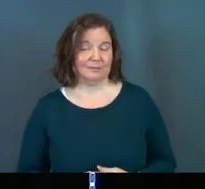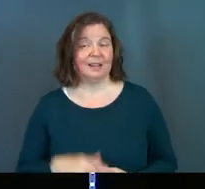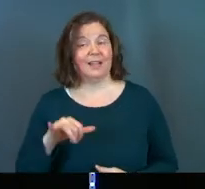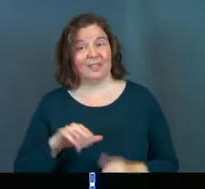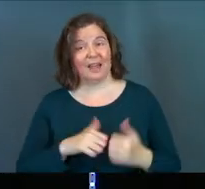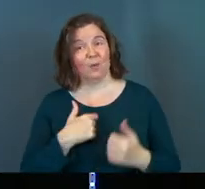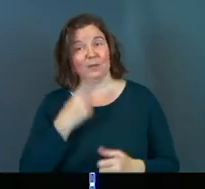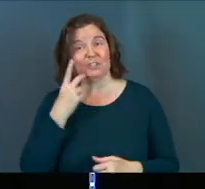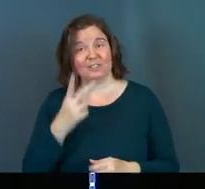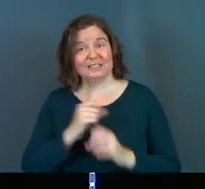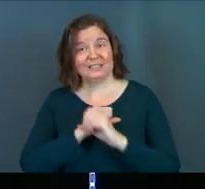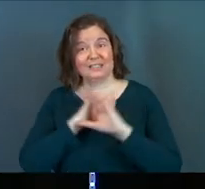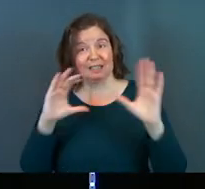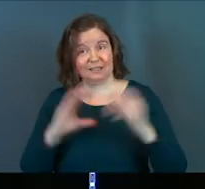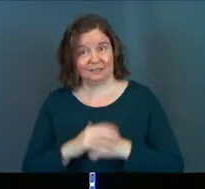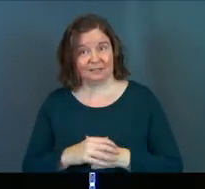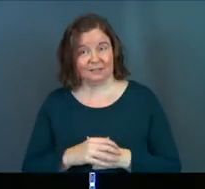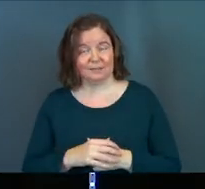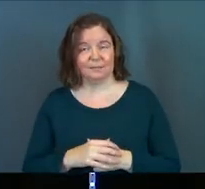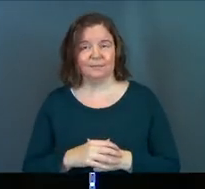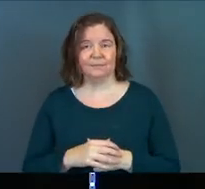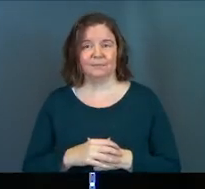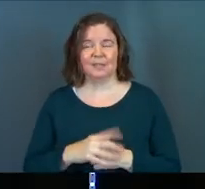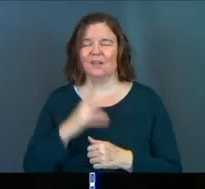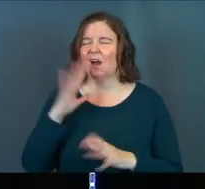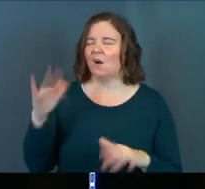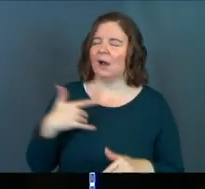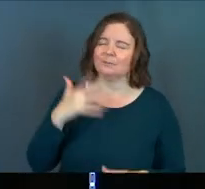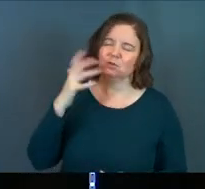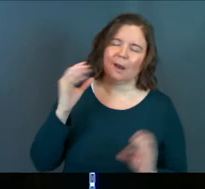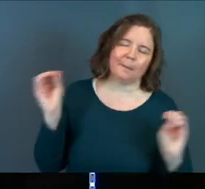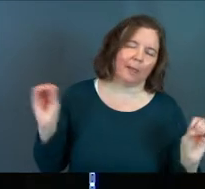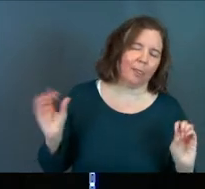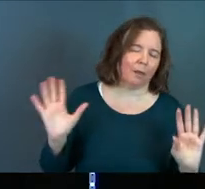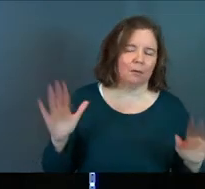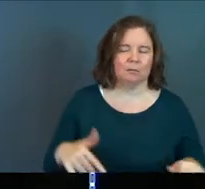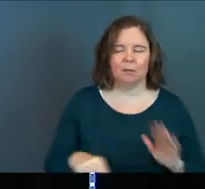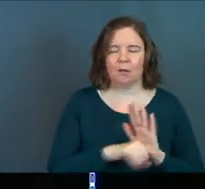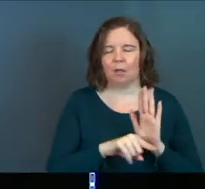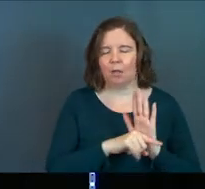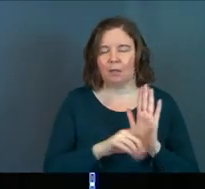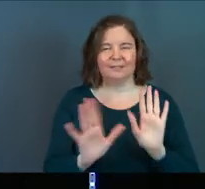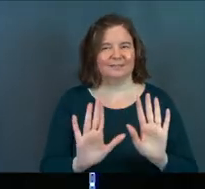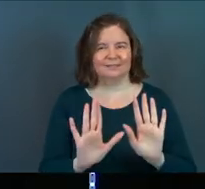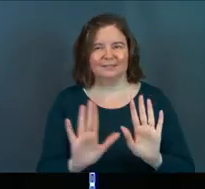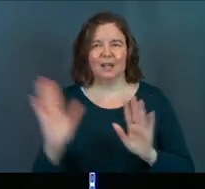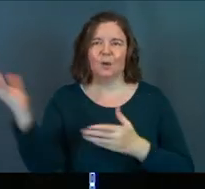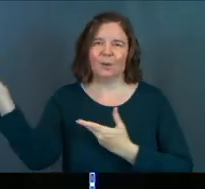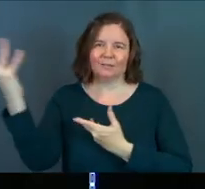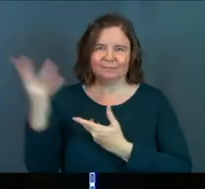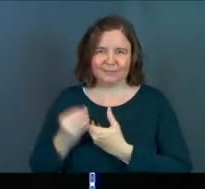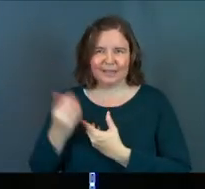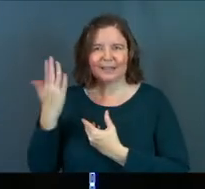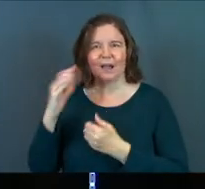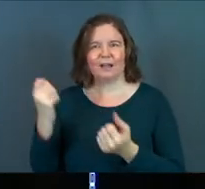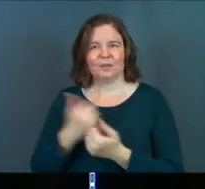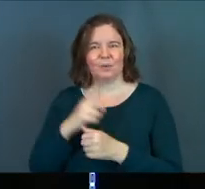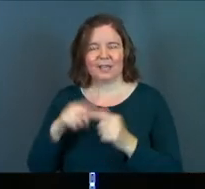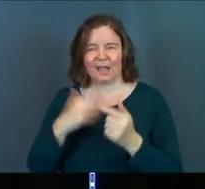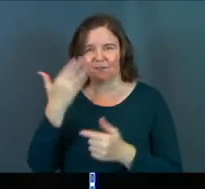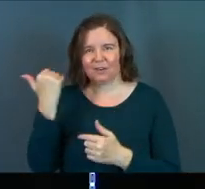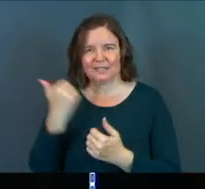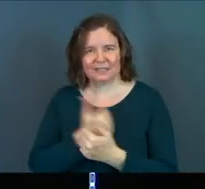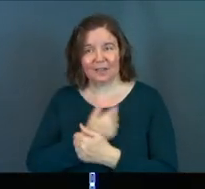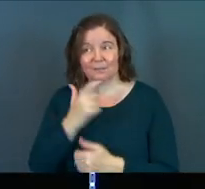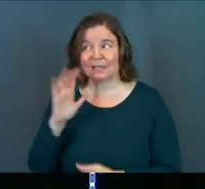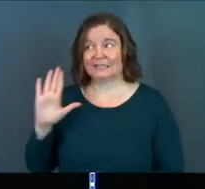And that's how we should see it. Can't go on. I'm, just the trash. I'm nothing. Oh no. We have to bring in God's love. We cannot forget his love